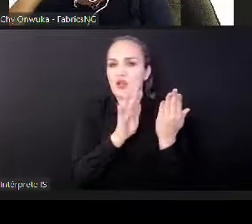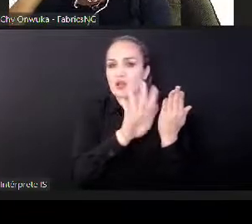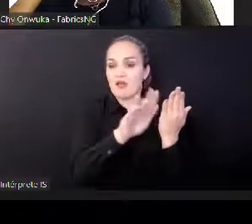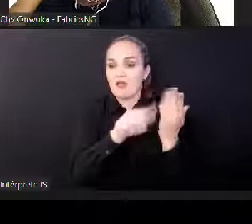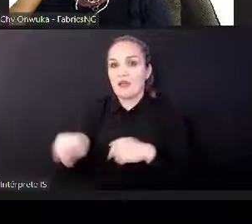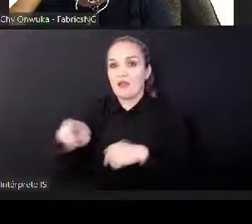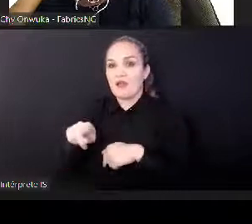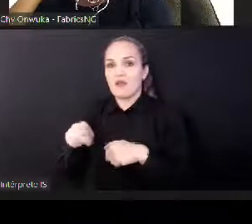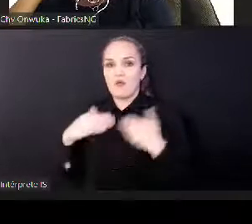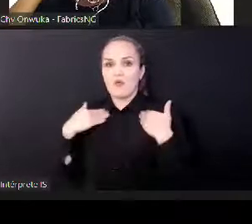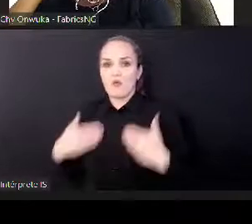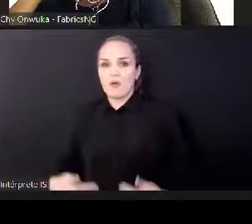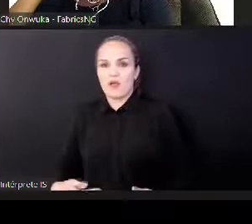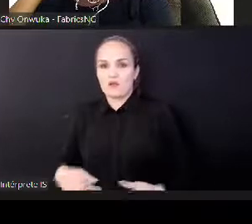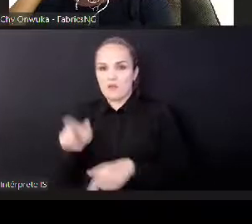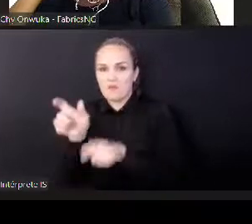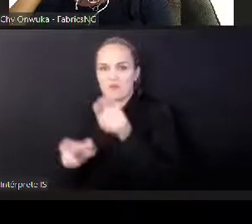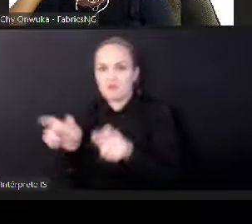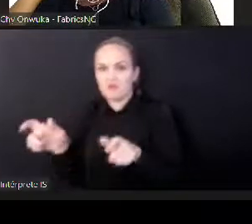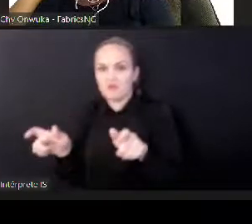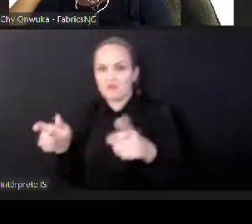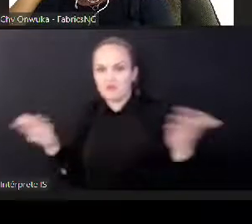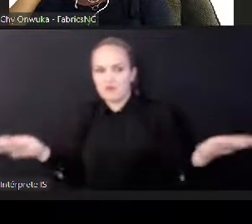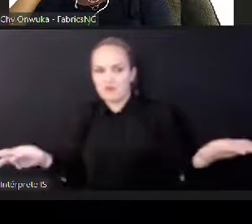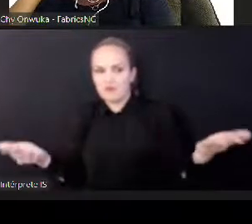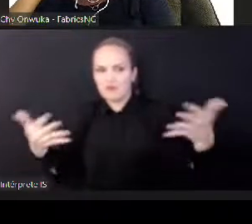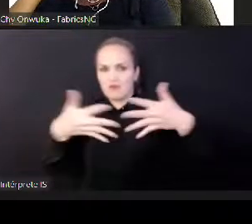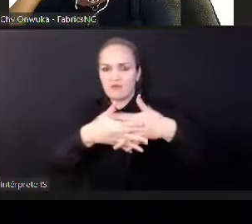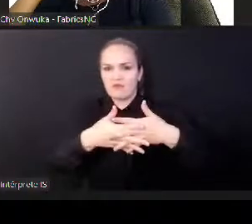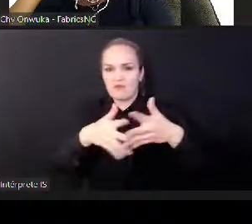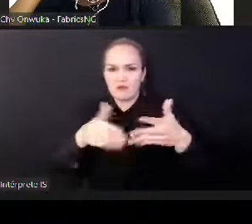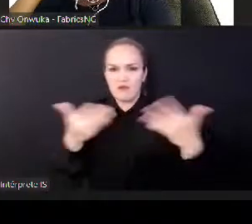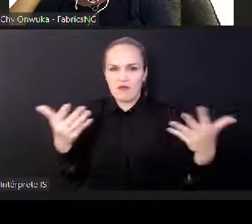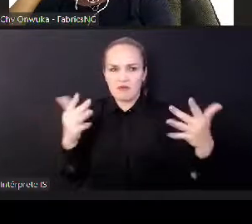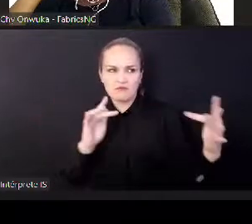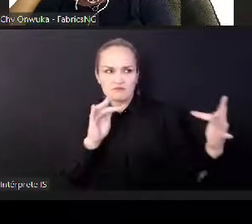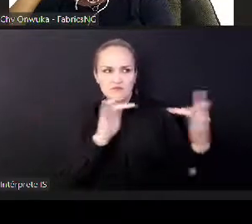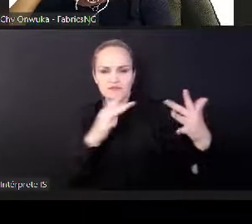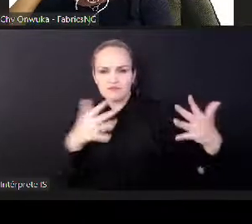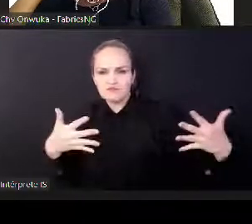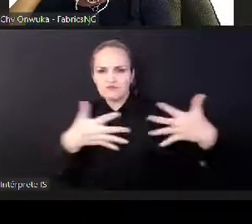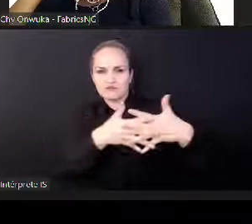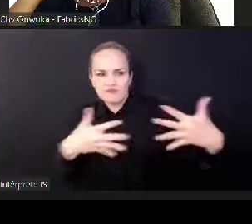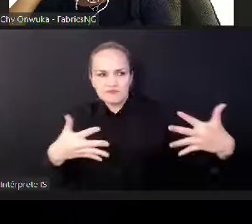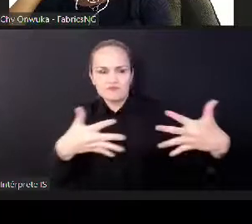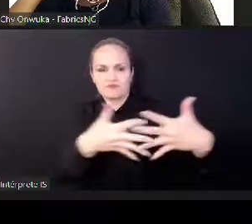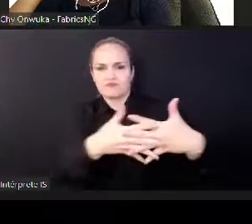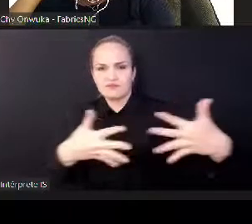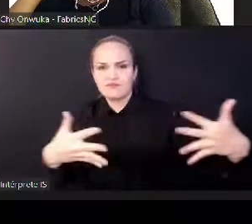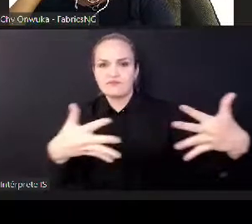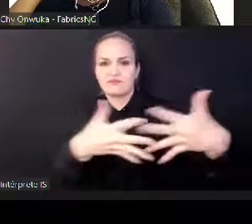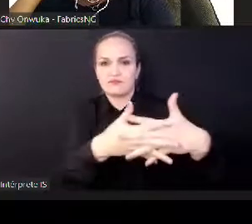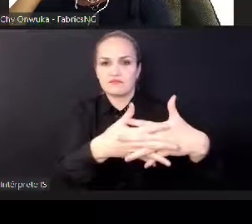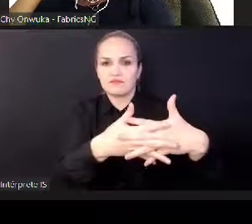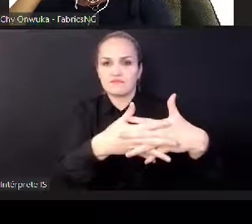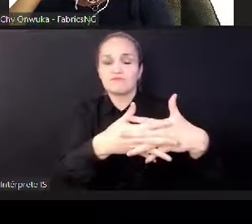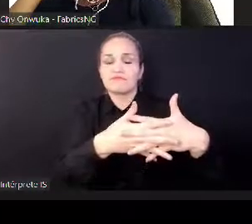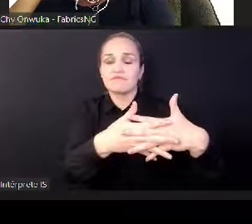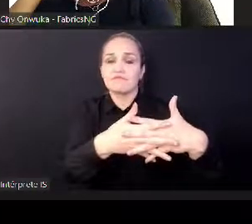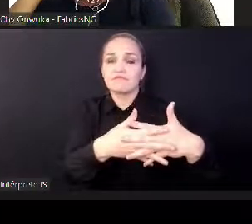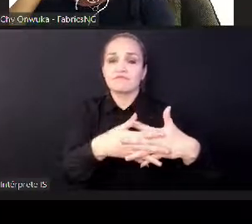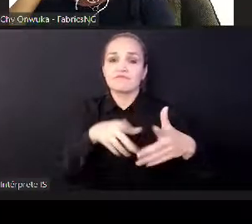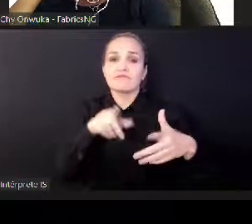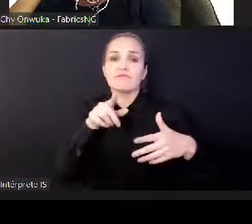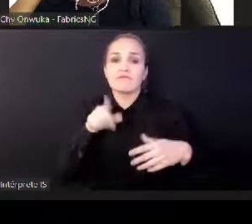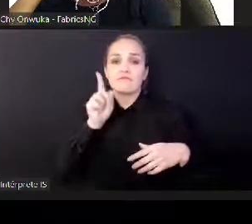interventions that are critical to allow sort of a sustainable digital adoption. When we